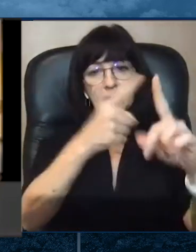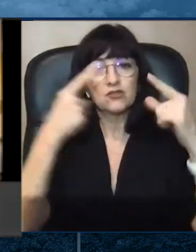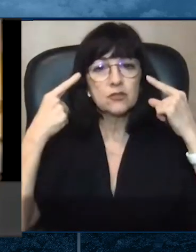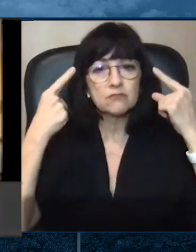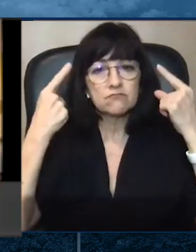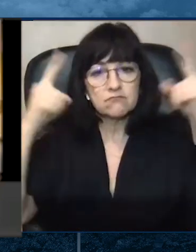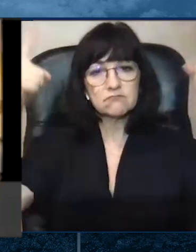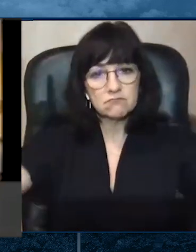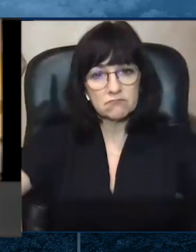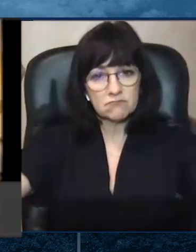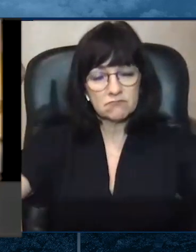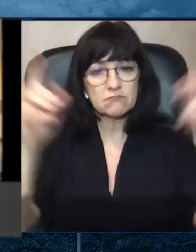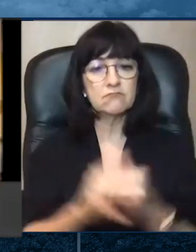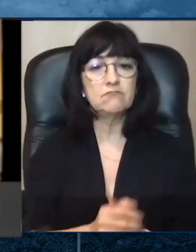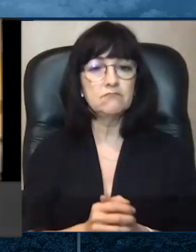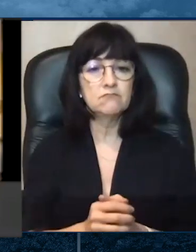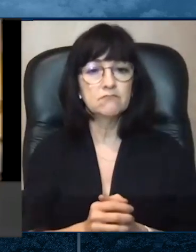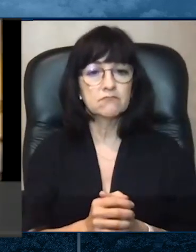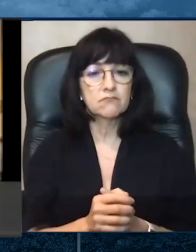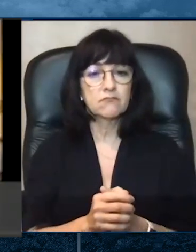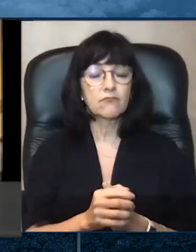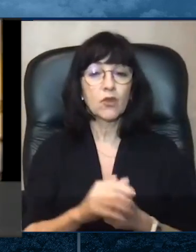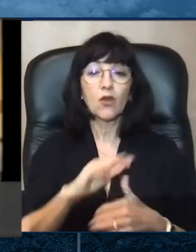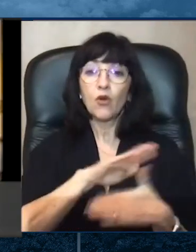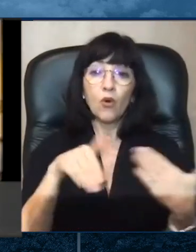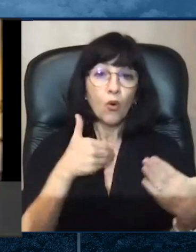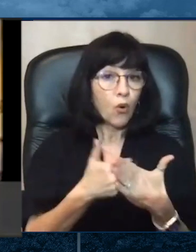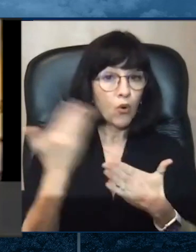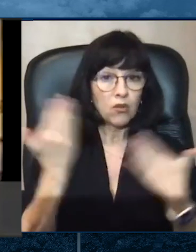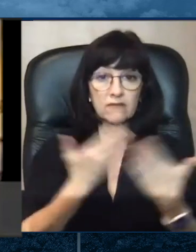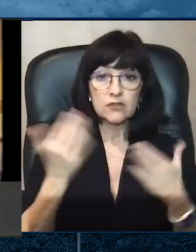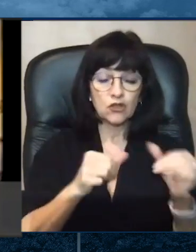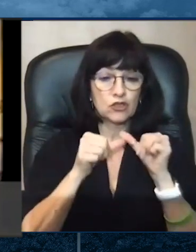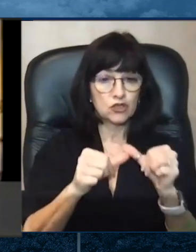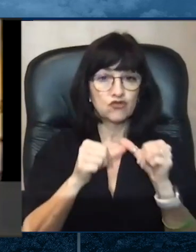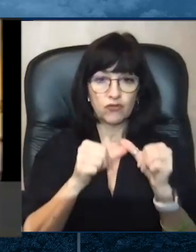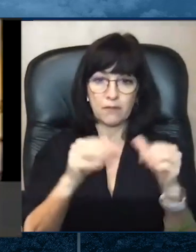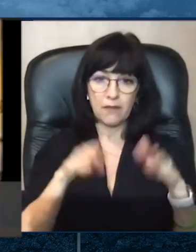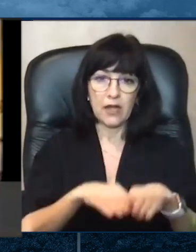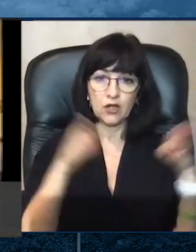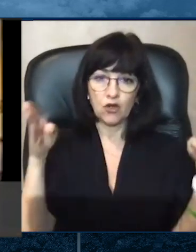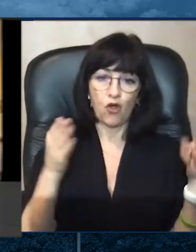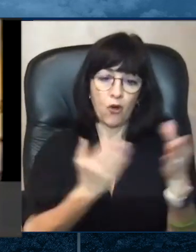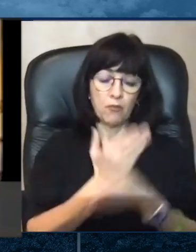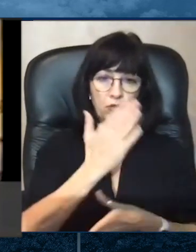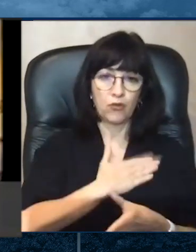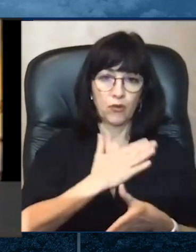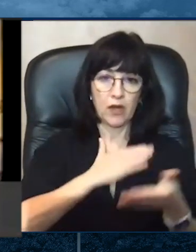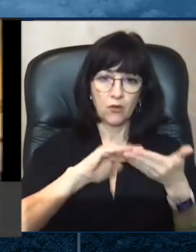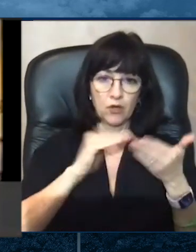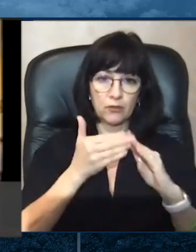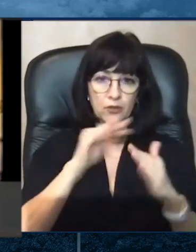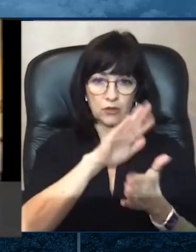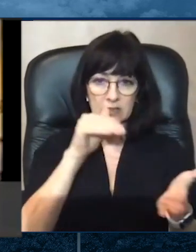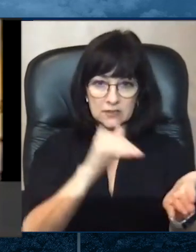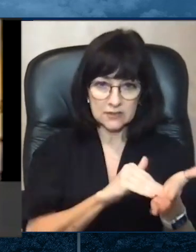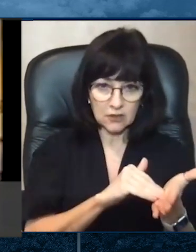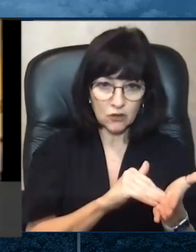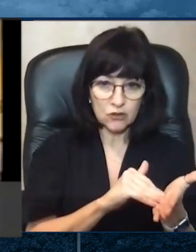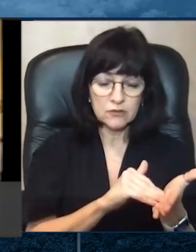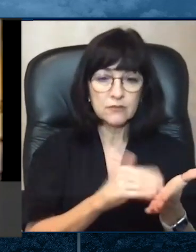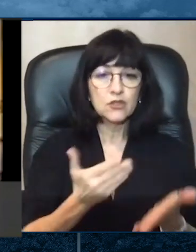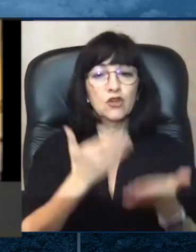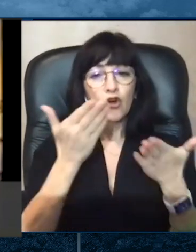all essential services have remained open. The family support services, offering emergency food and crisis